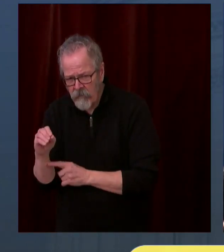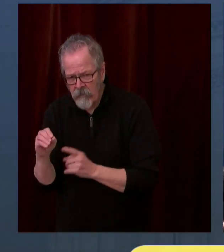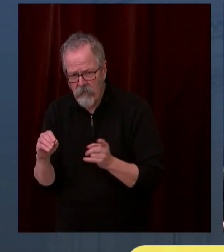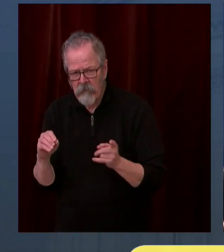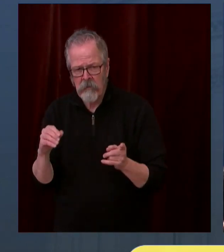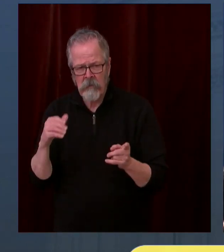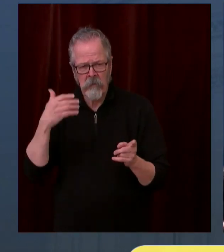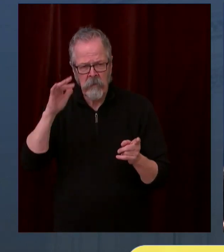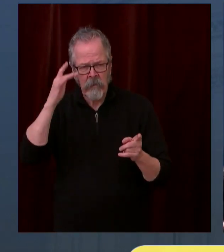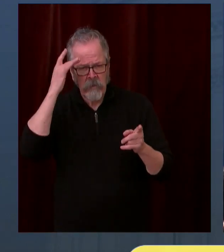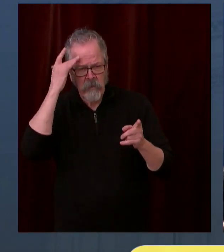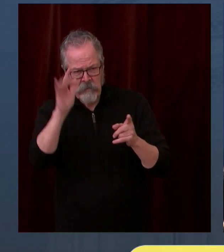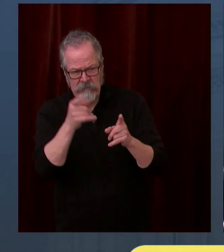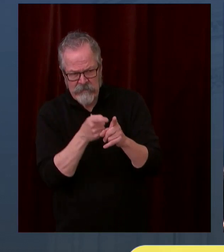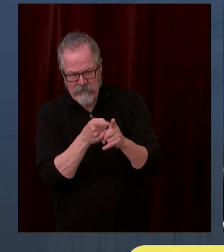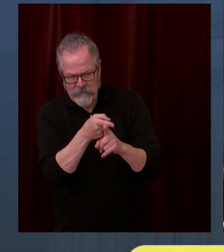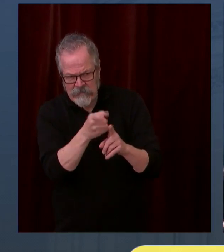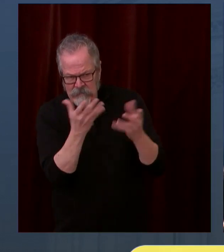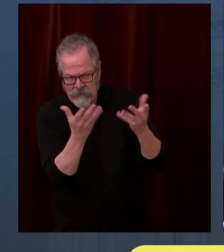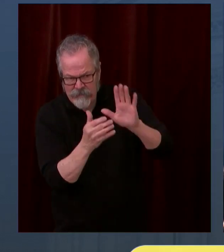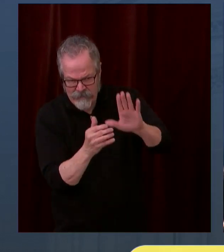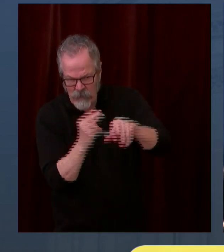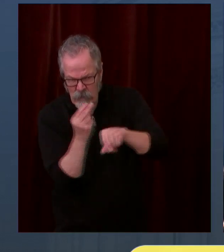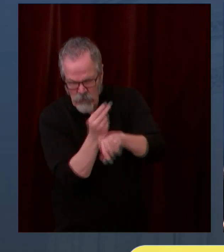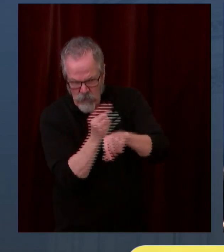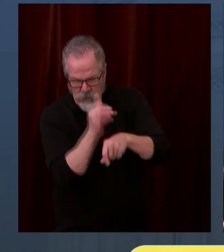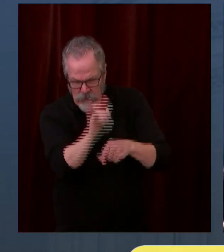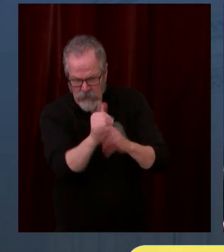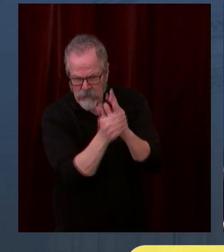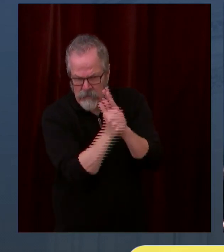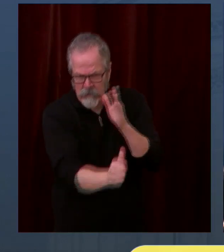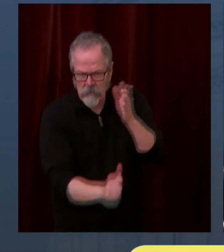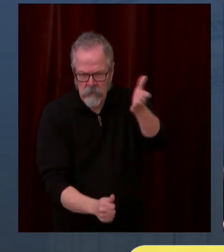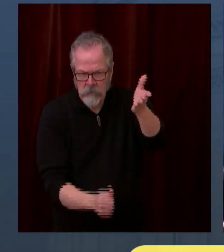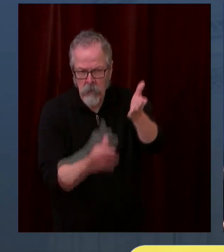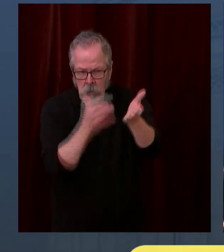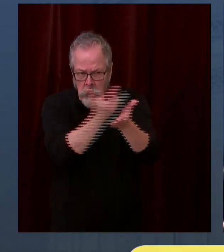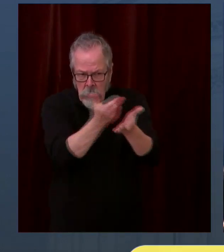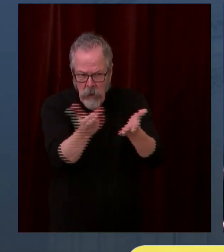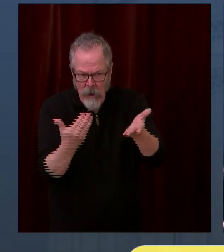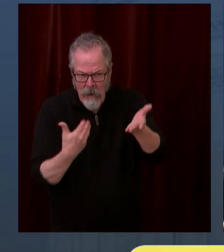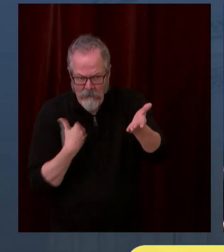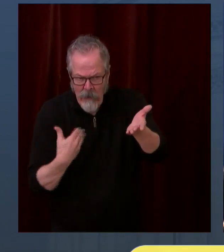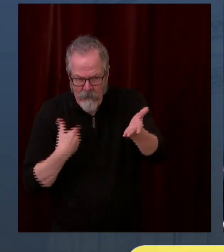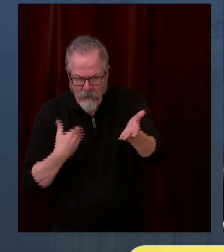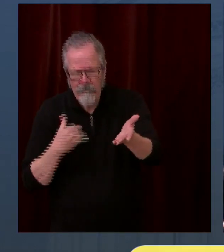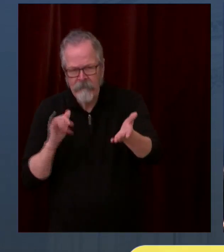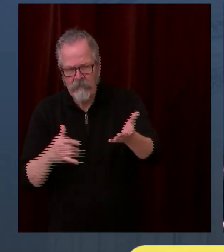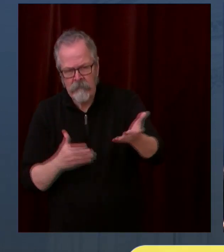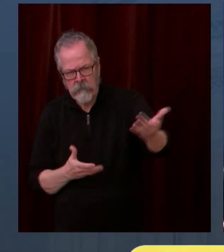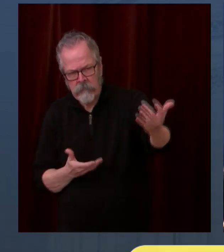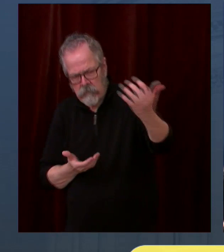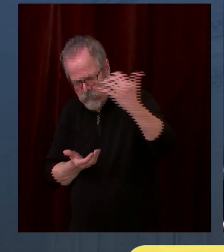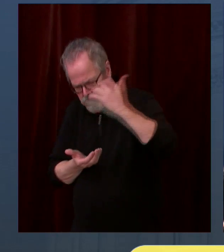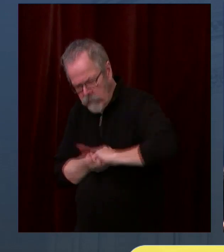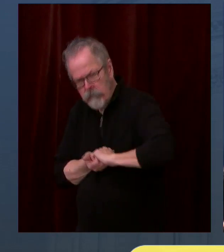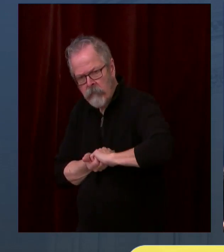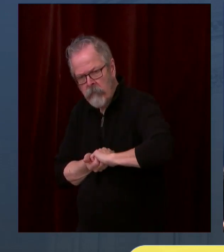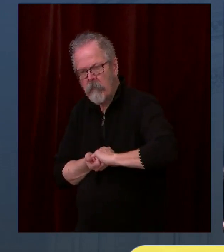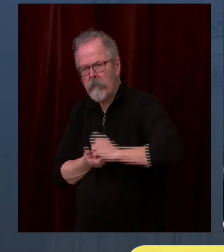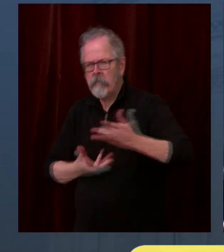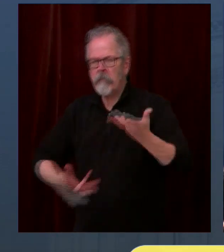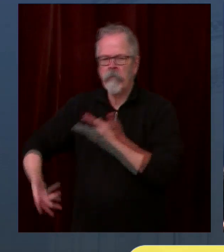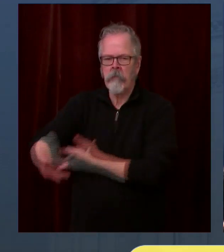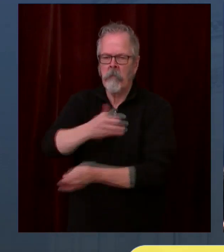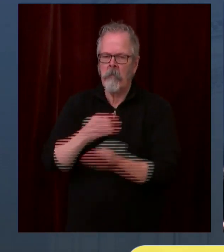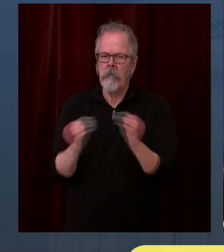talent, by designing the logistics of these sites, high tech talent to help our improvement of our data systems. We